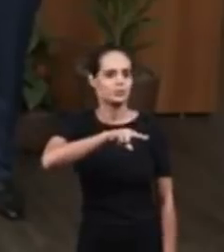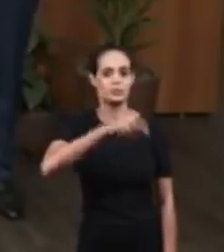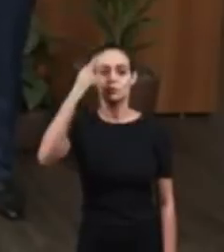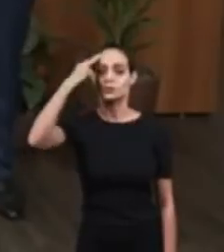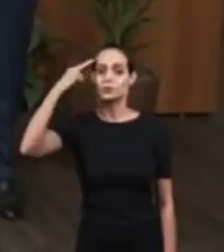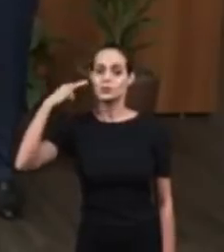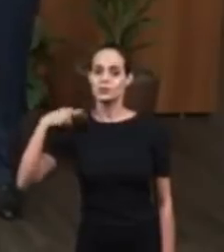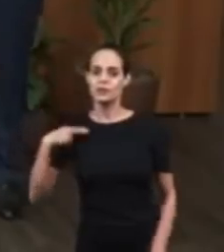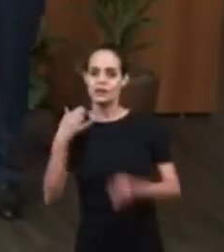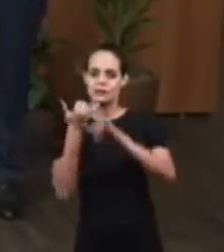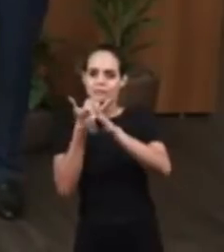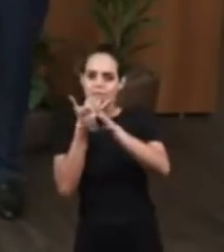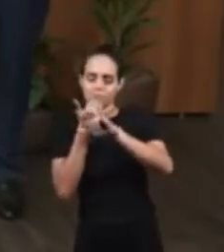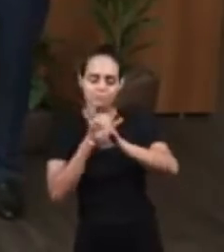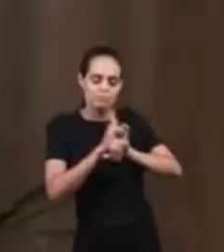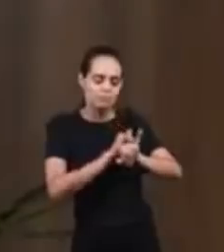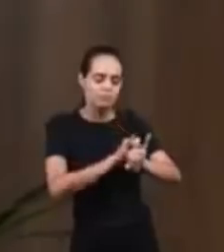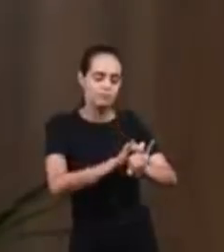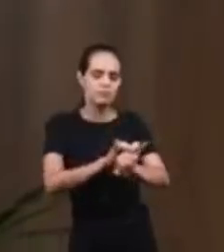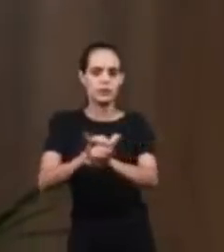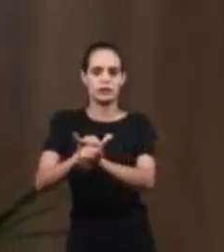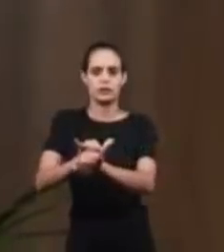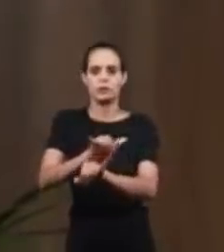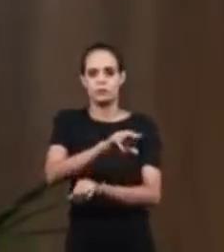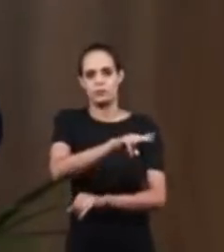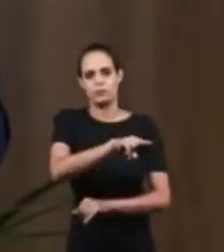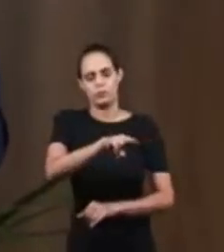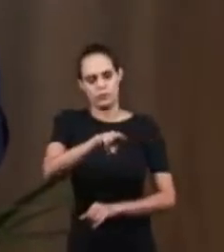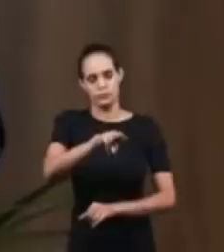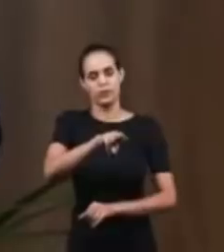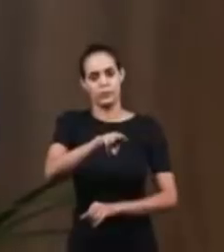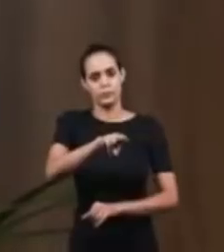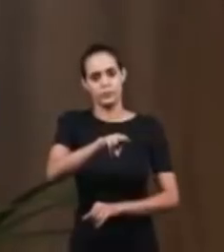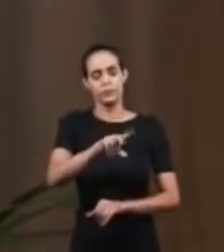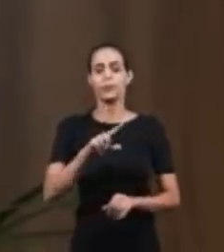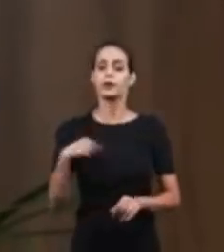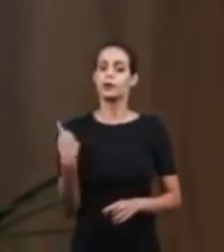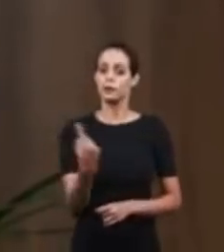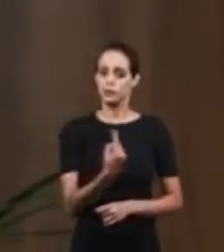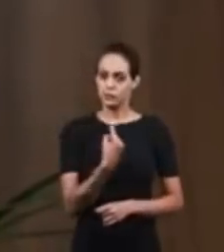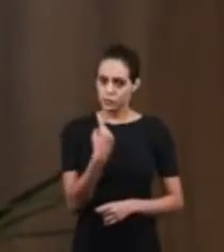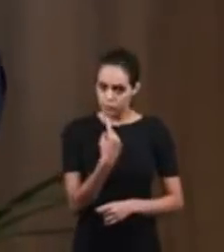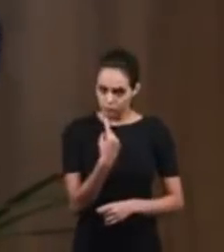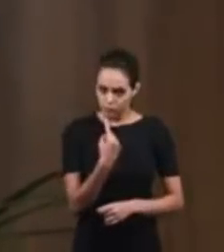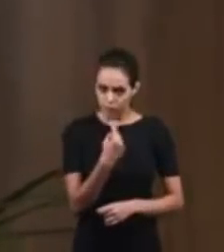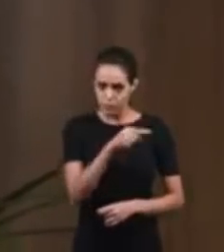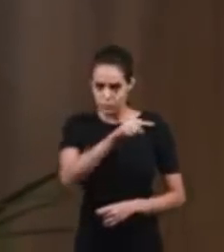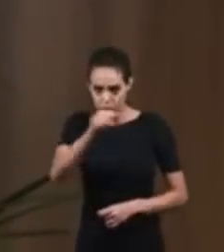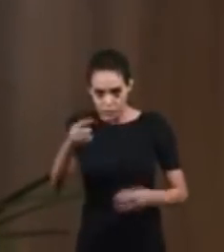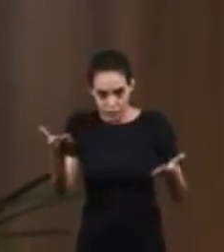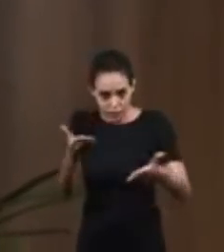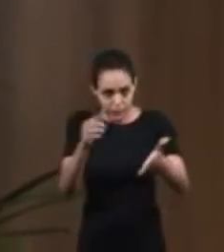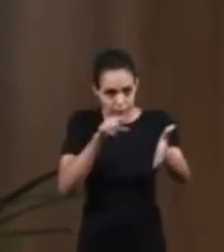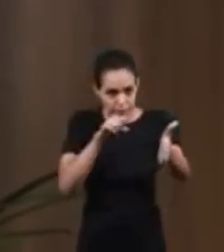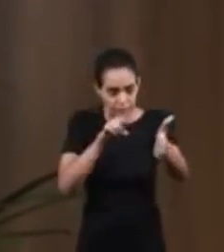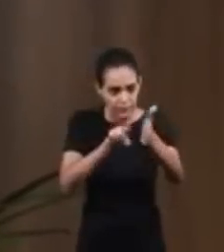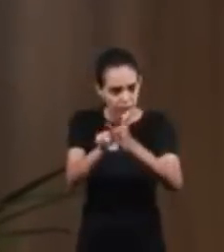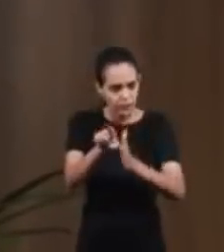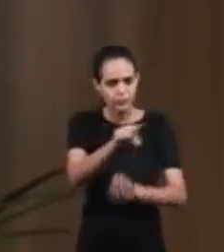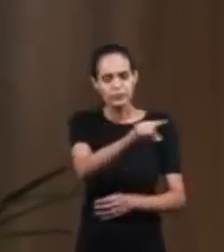Joseph forgave them. And now we can leave some questions to you who are watching us today.